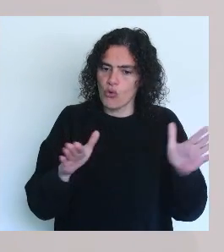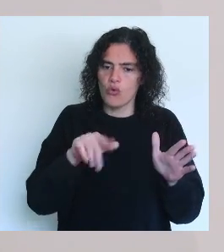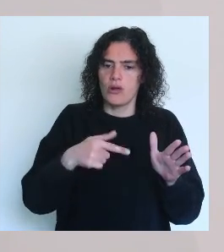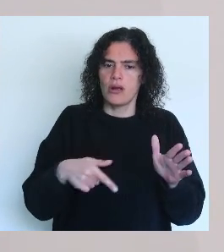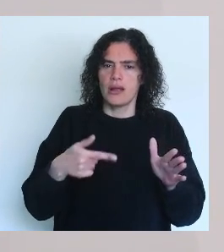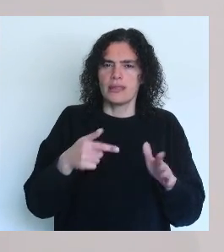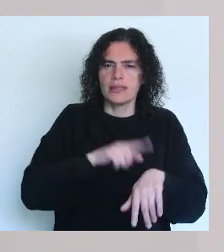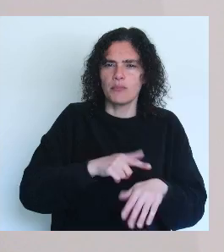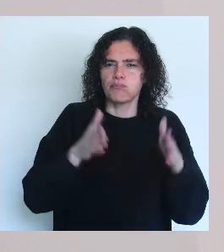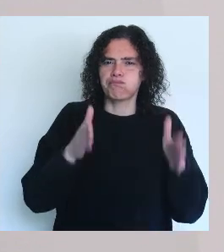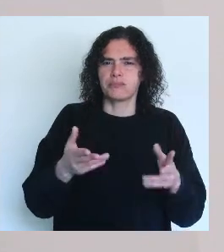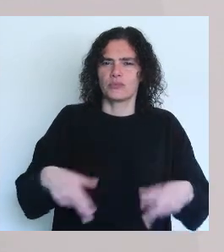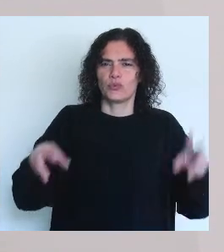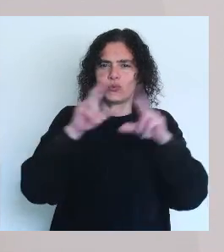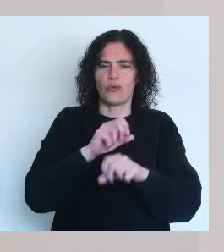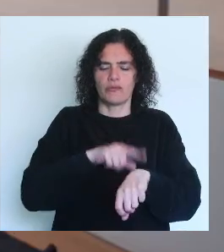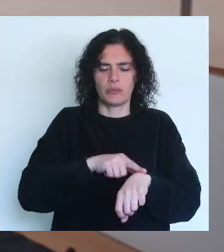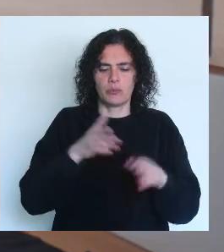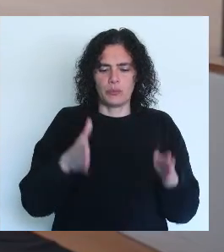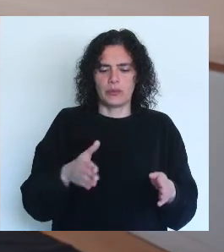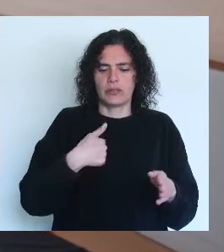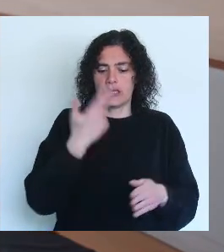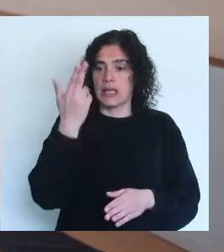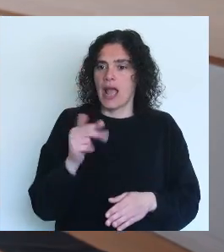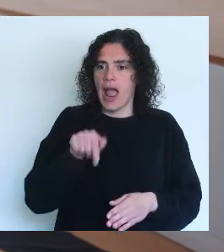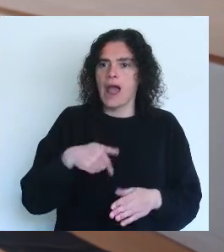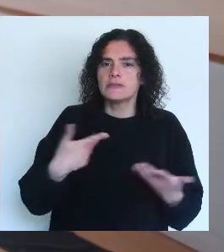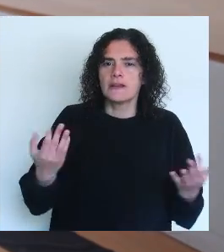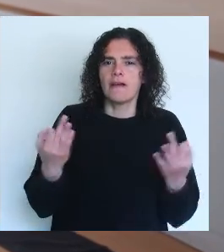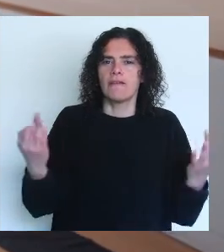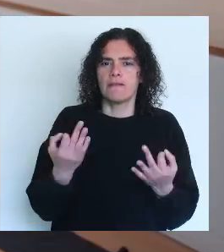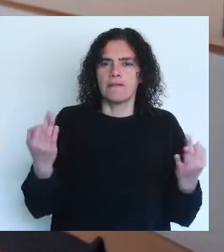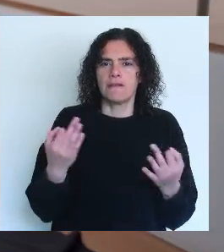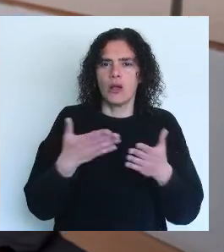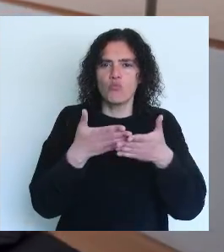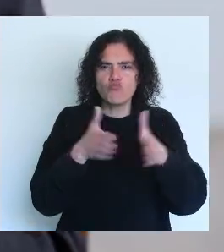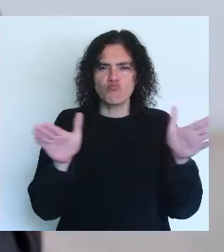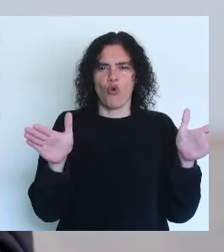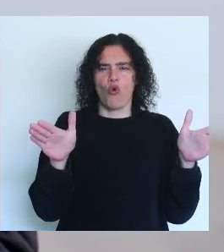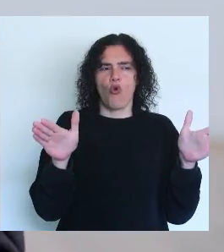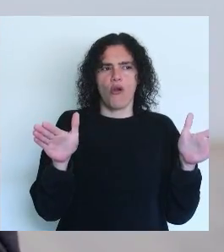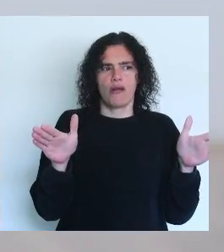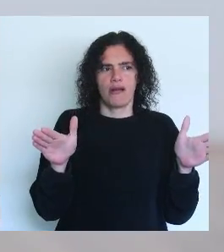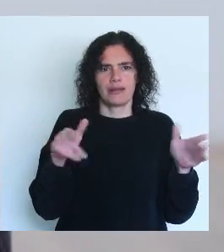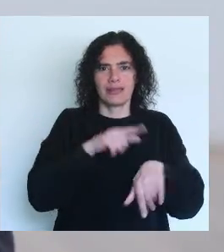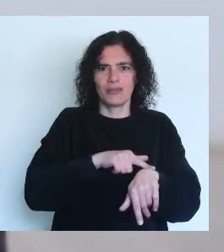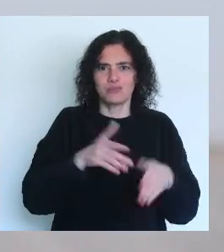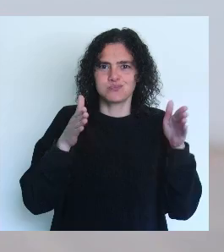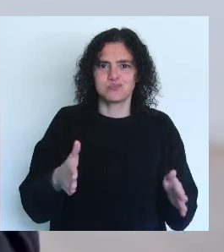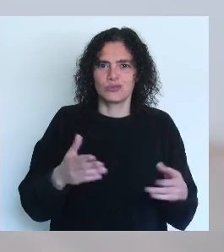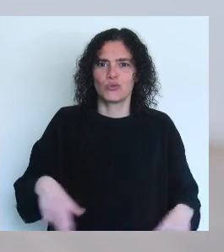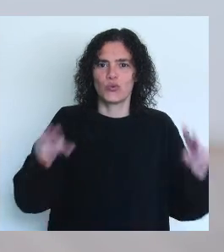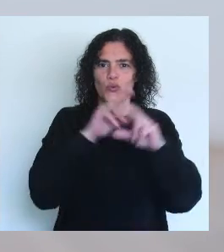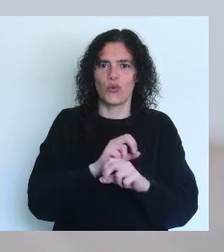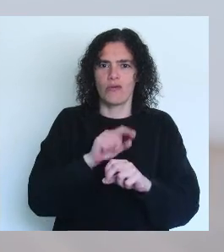open new era as if this moment of time in art was actually opening a new